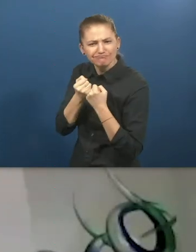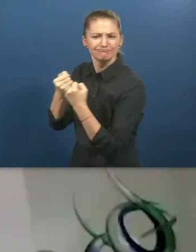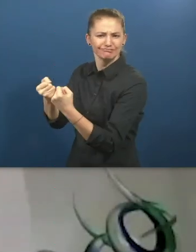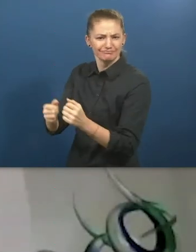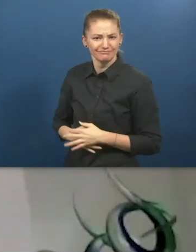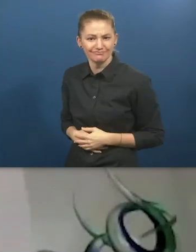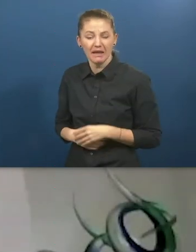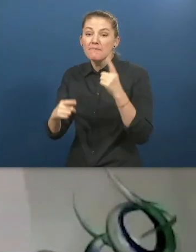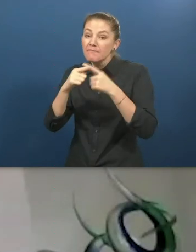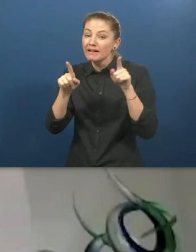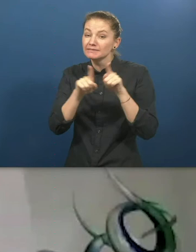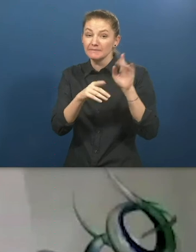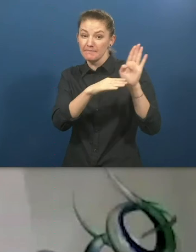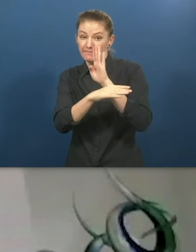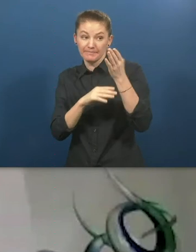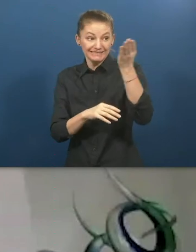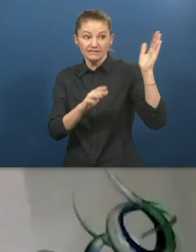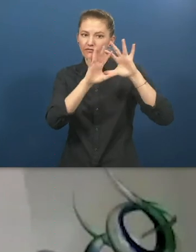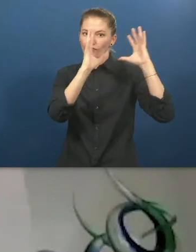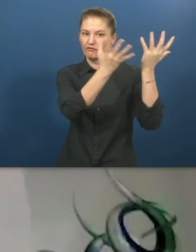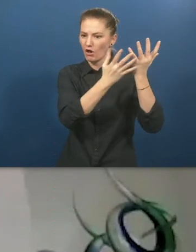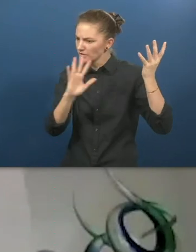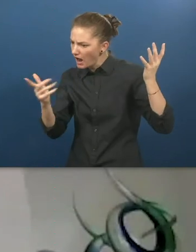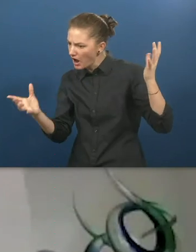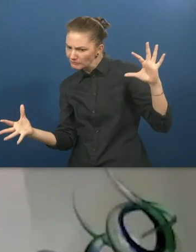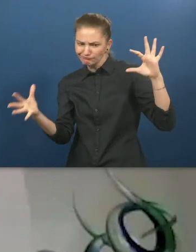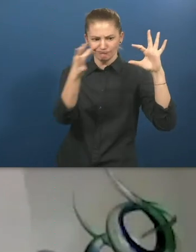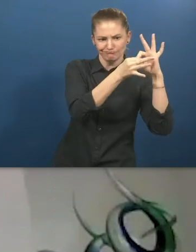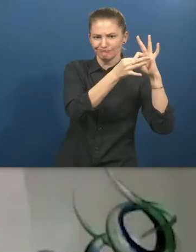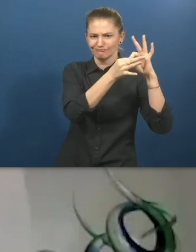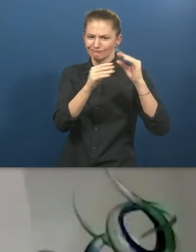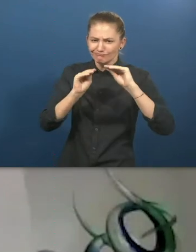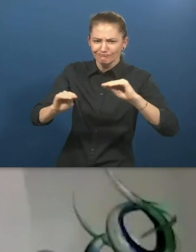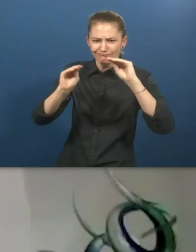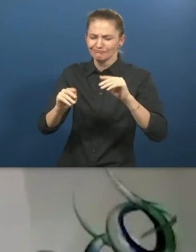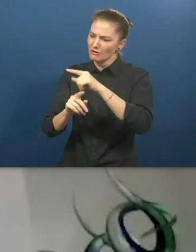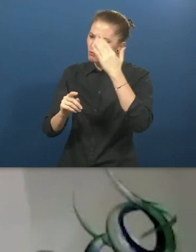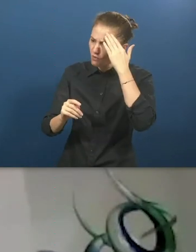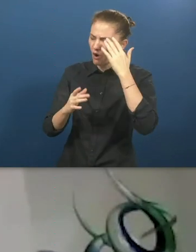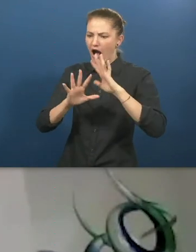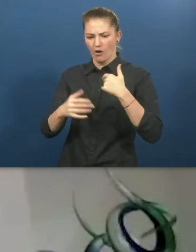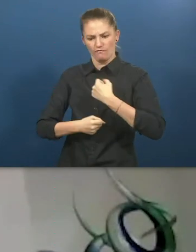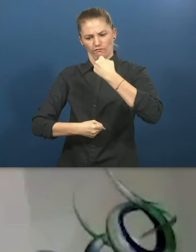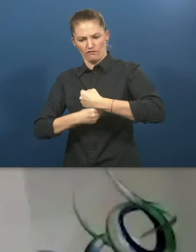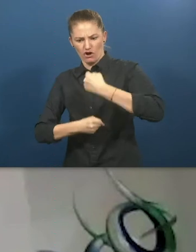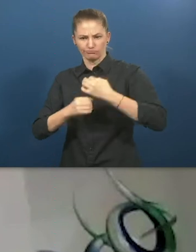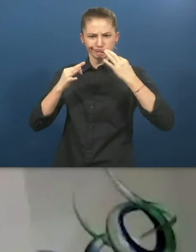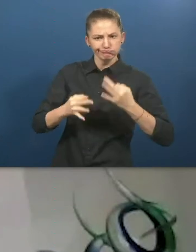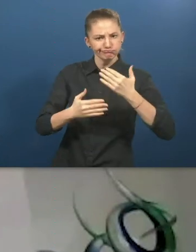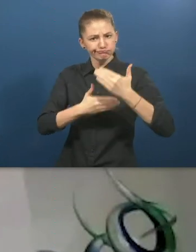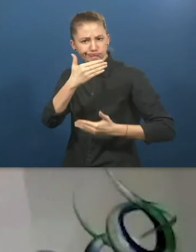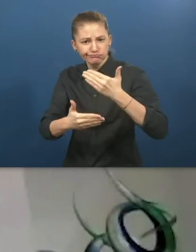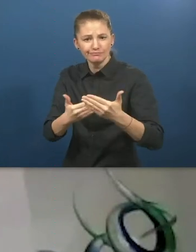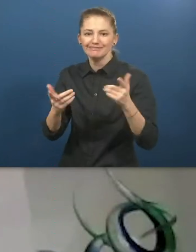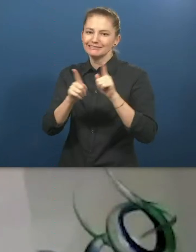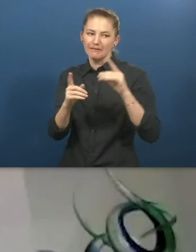world and beginning to understand what's it like to be a worker, to be employed, to be paid, to be